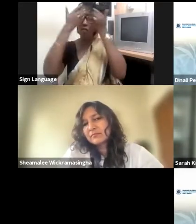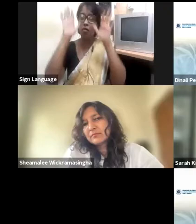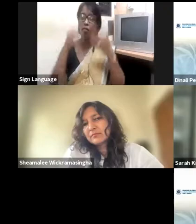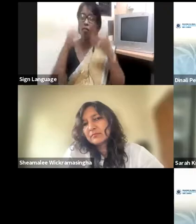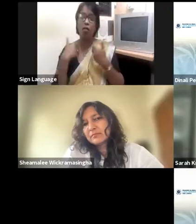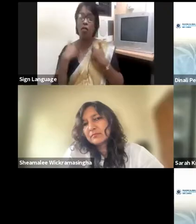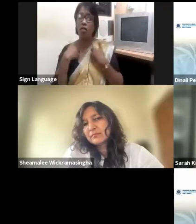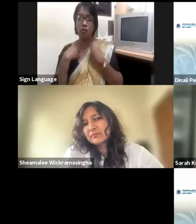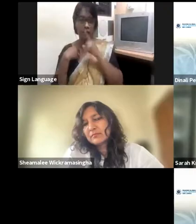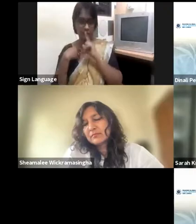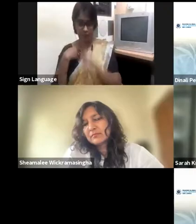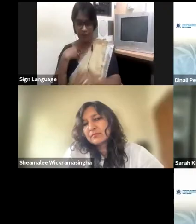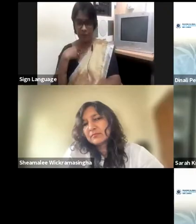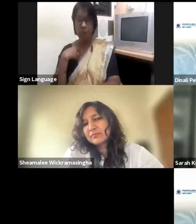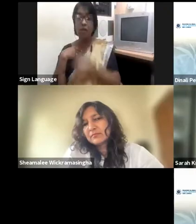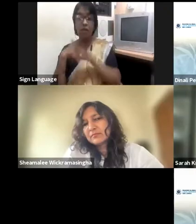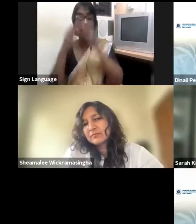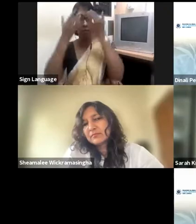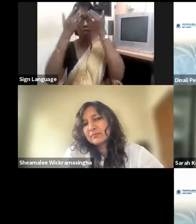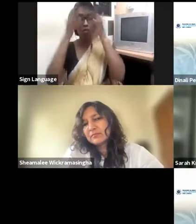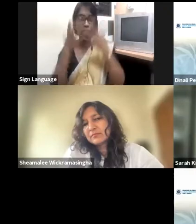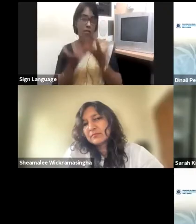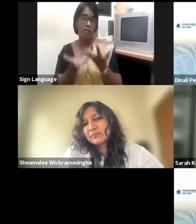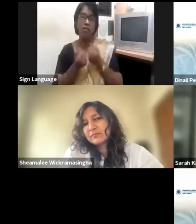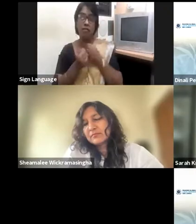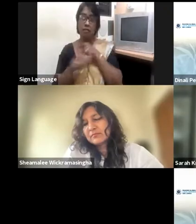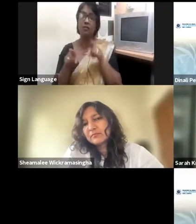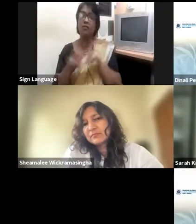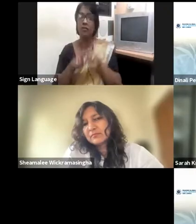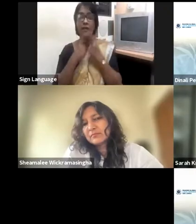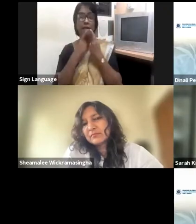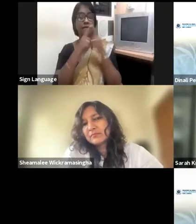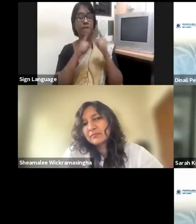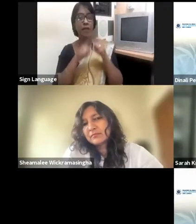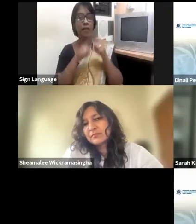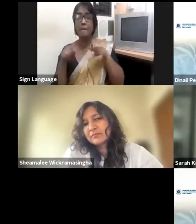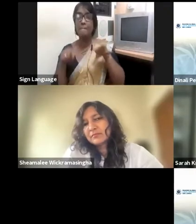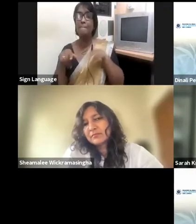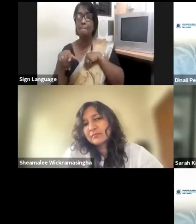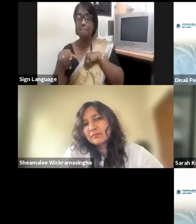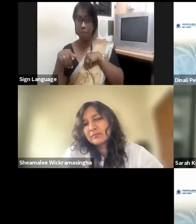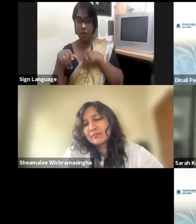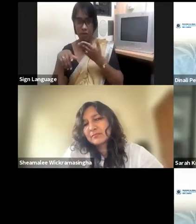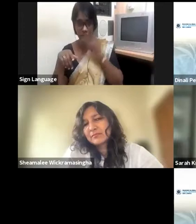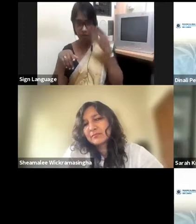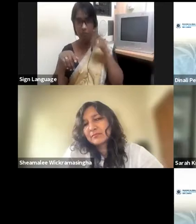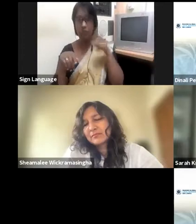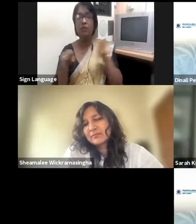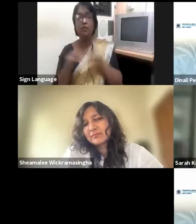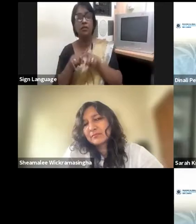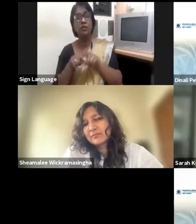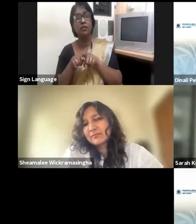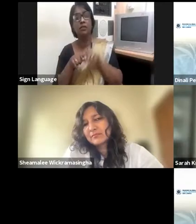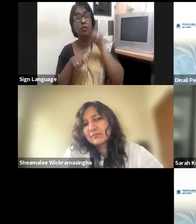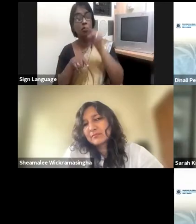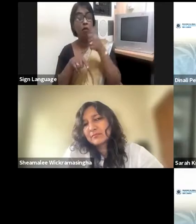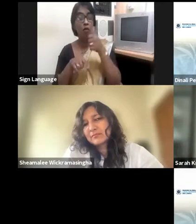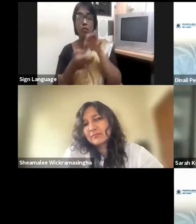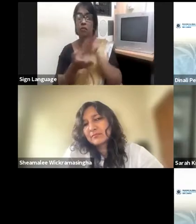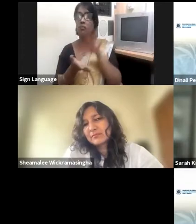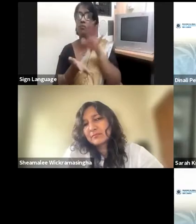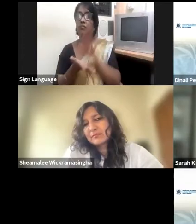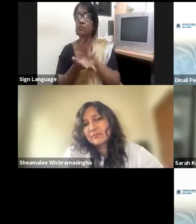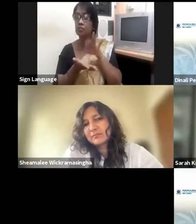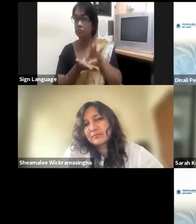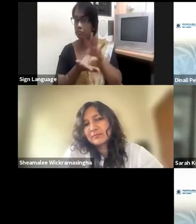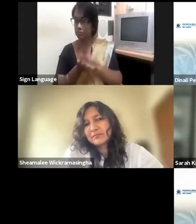and in and out and you would come with the best possible decision for your setup and as the case may be for